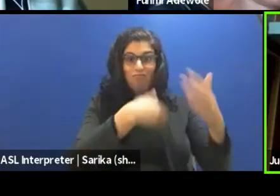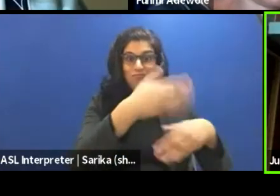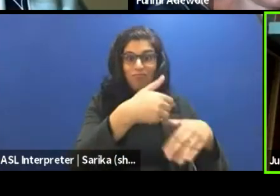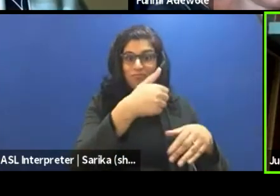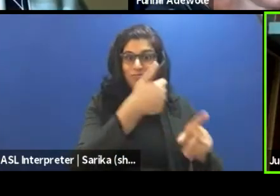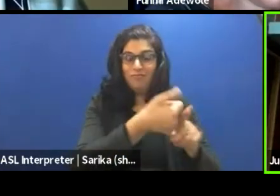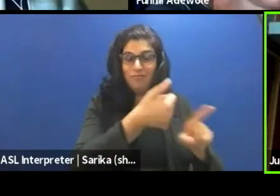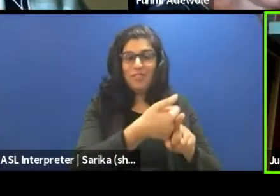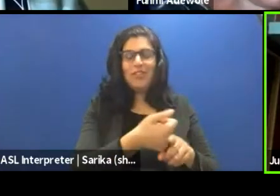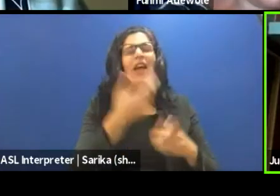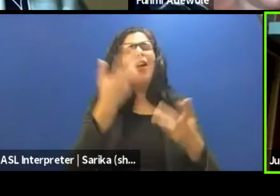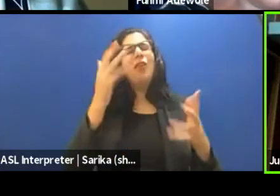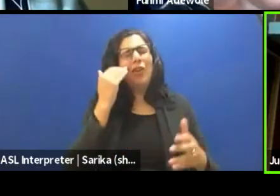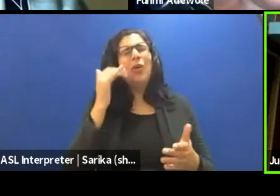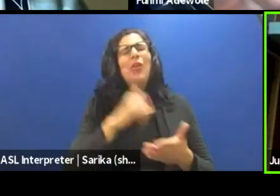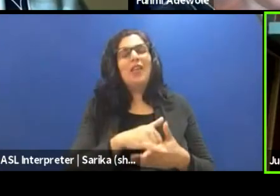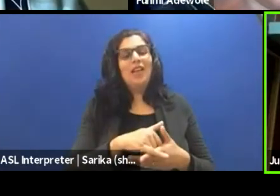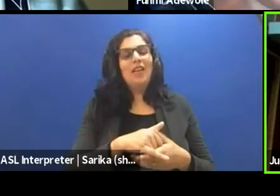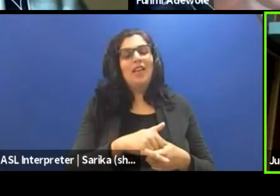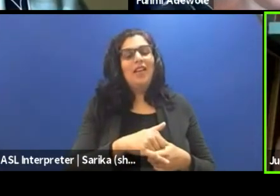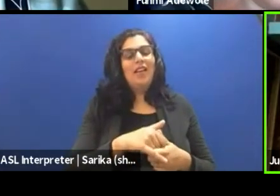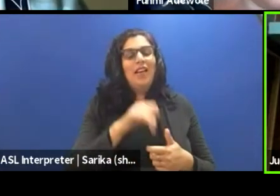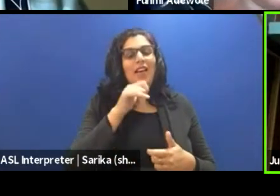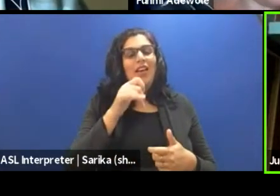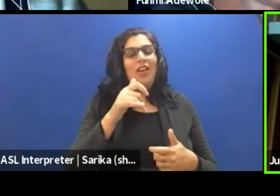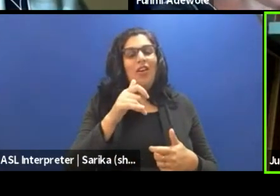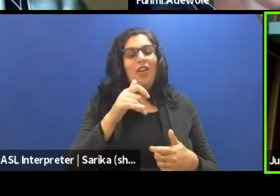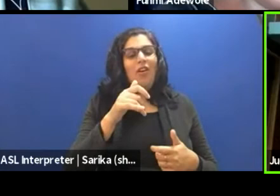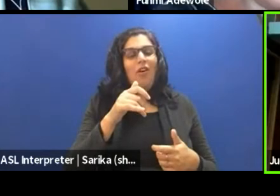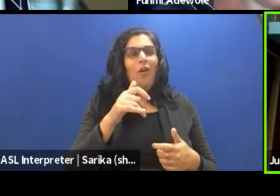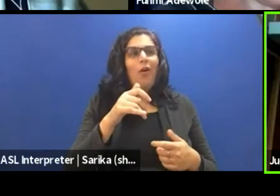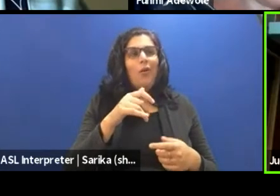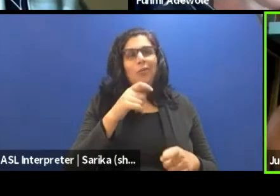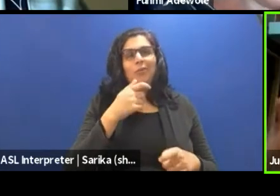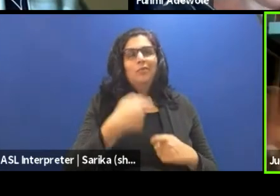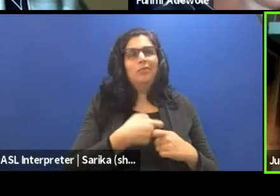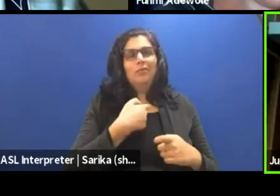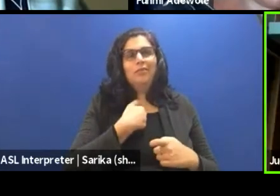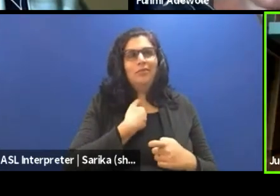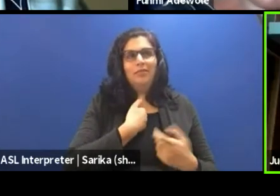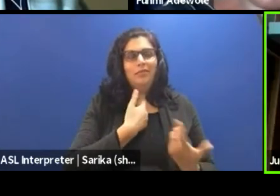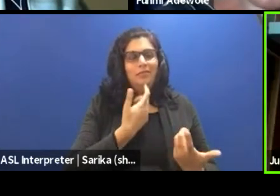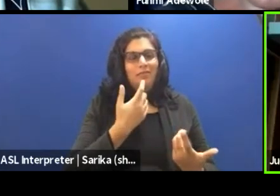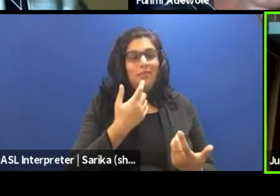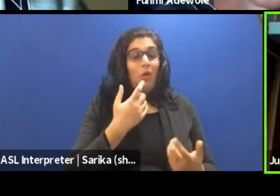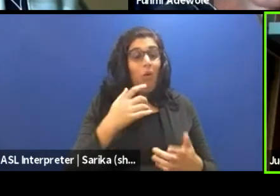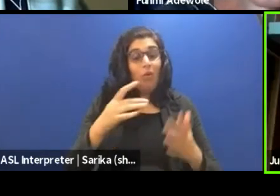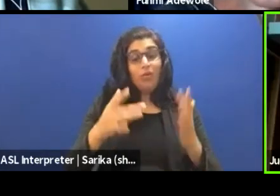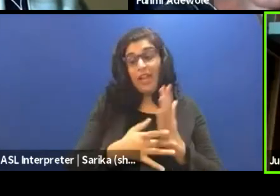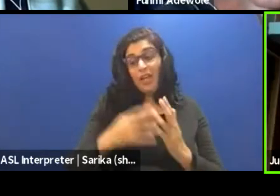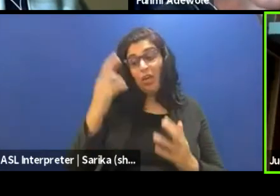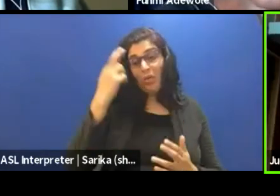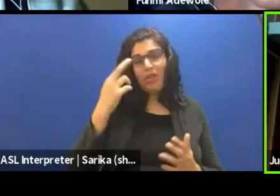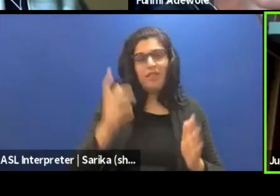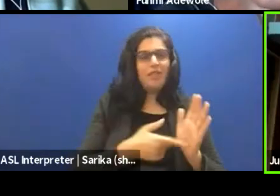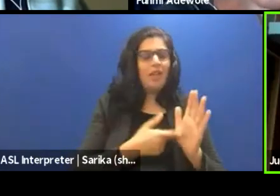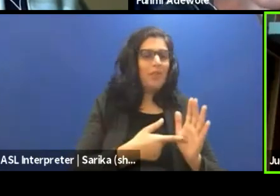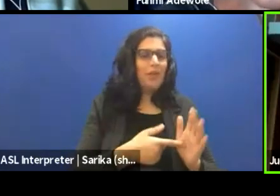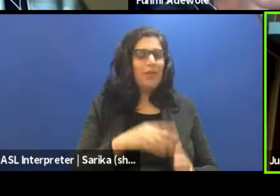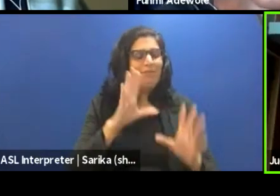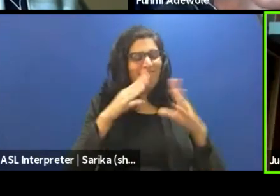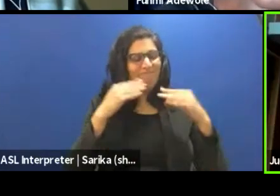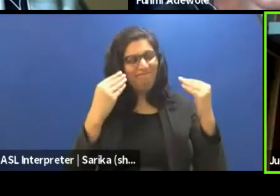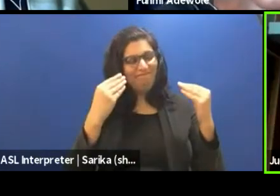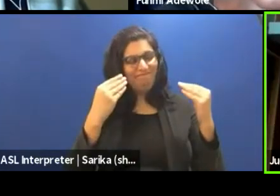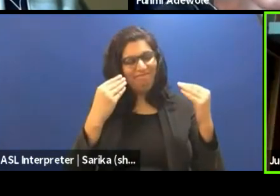don't fool myself to think that there's always this technical reason why this was chosen or this was chosen. You know, sometimes you just smile and you say,